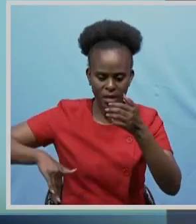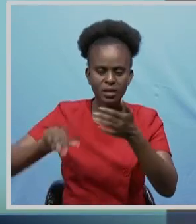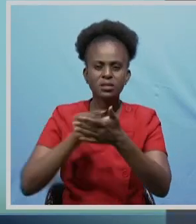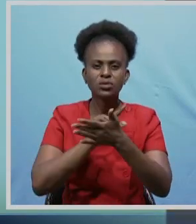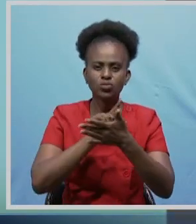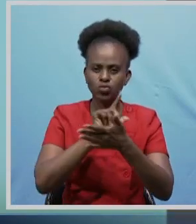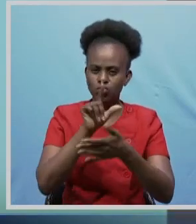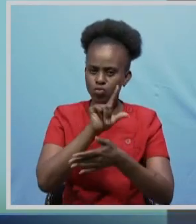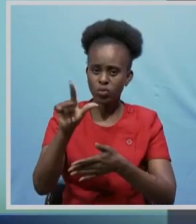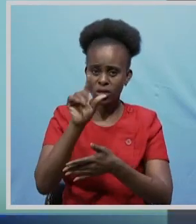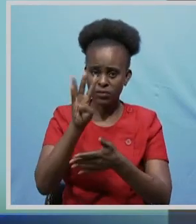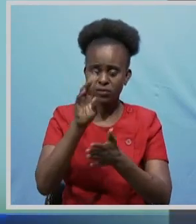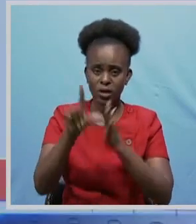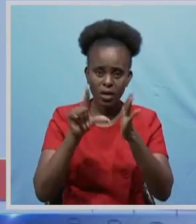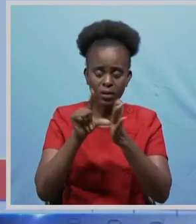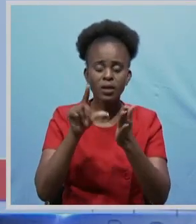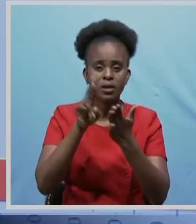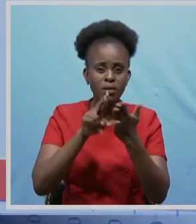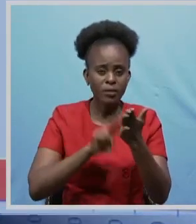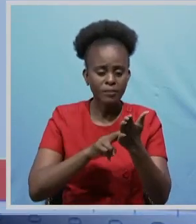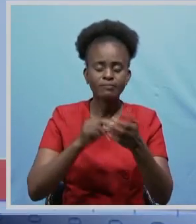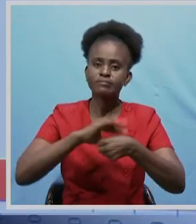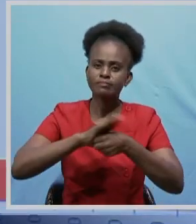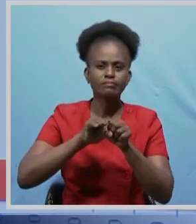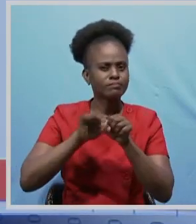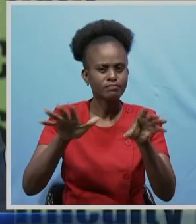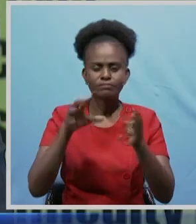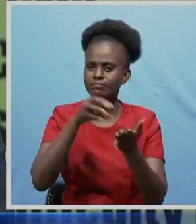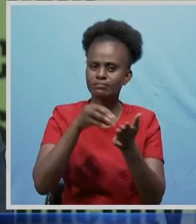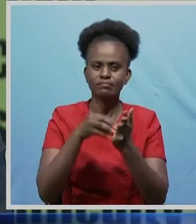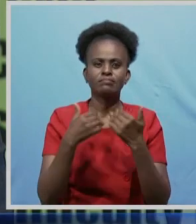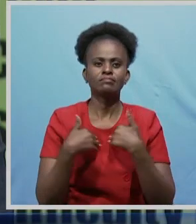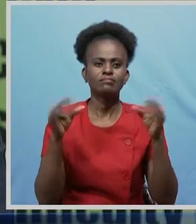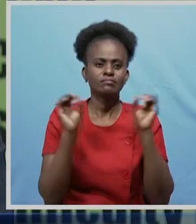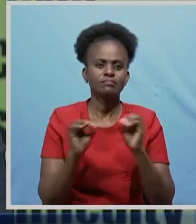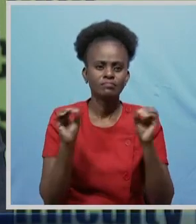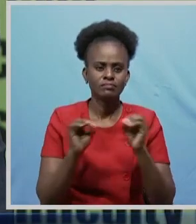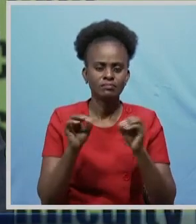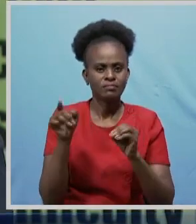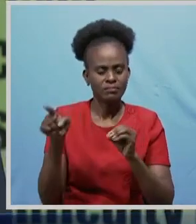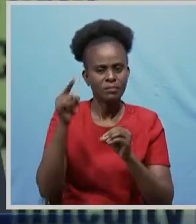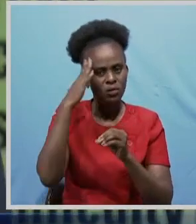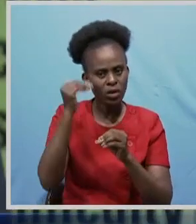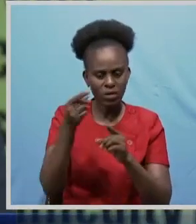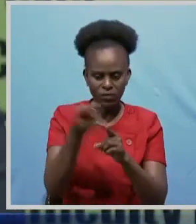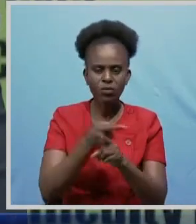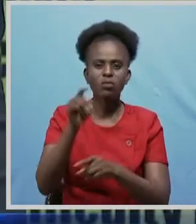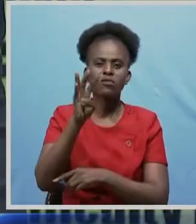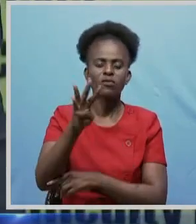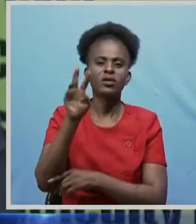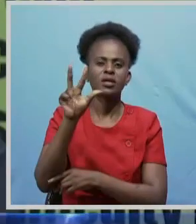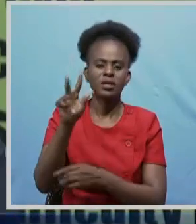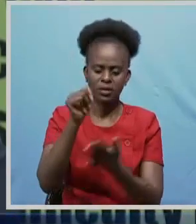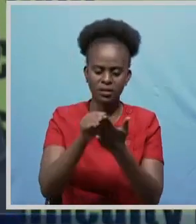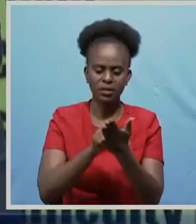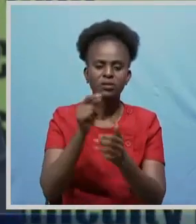not recorded any laboratory-confirmed COVID-19 cases. Dr Chilufia said this is from the 43 tests which were